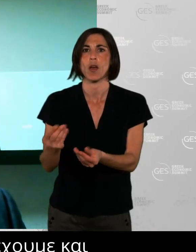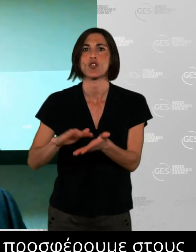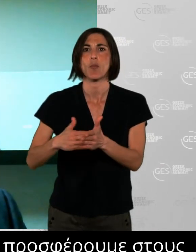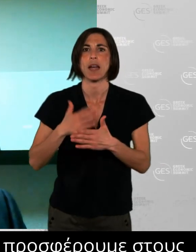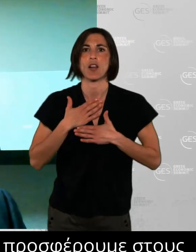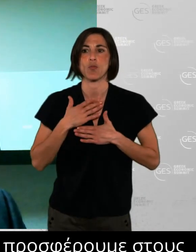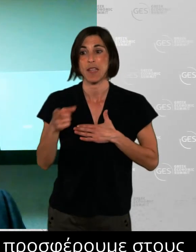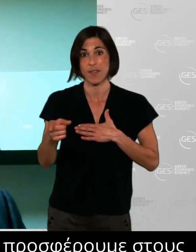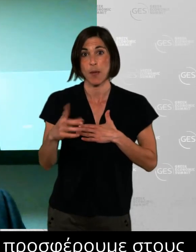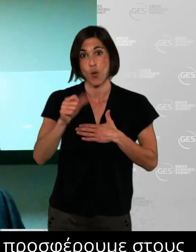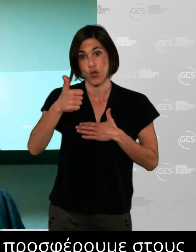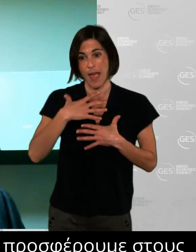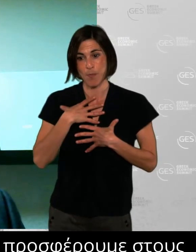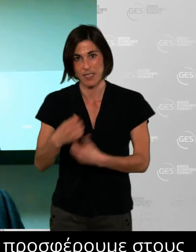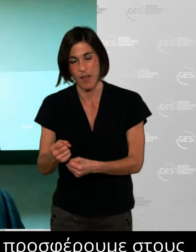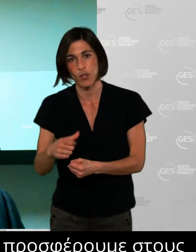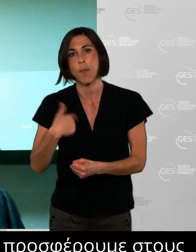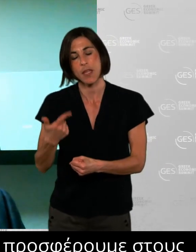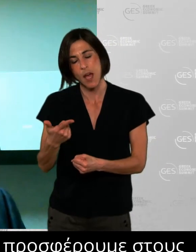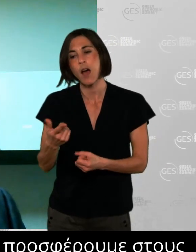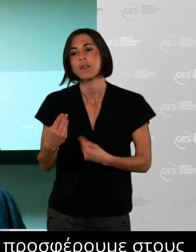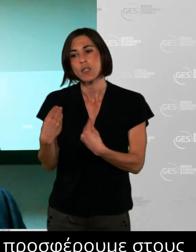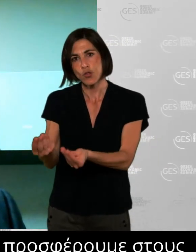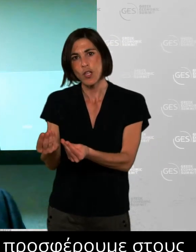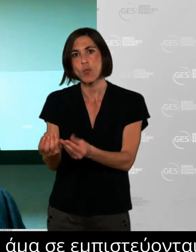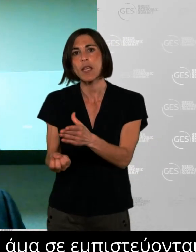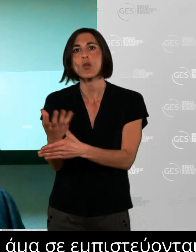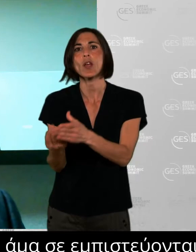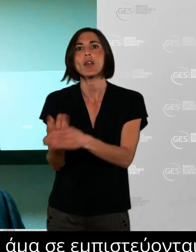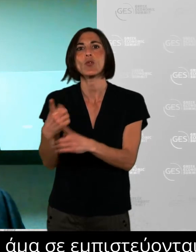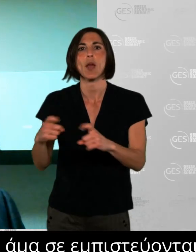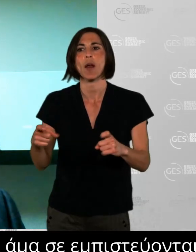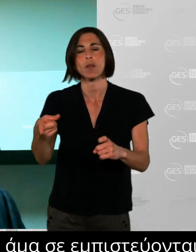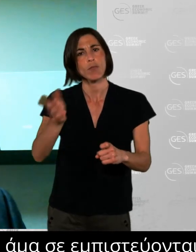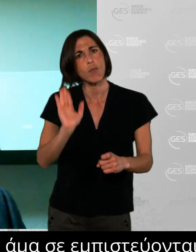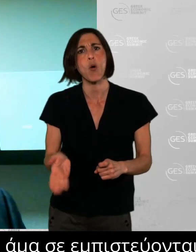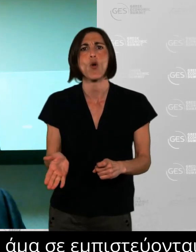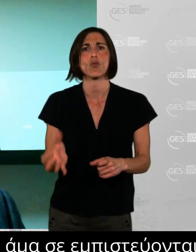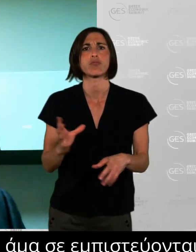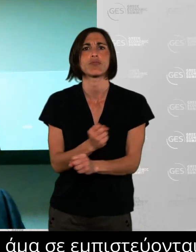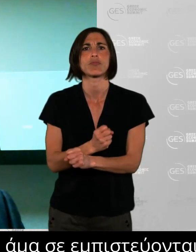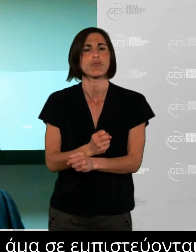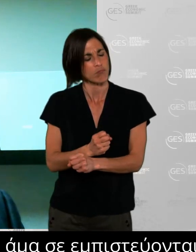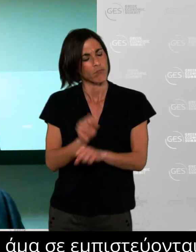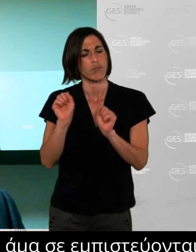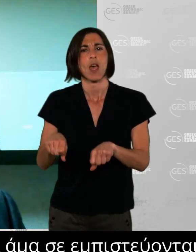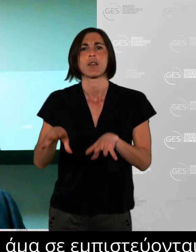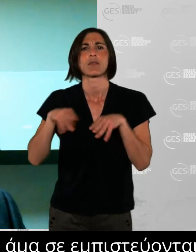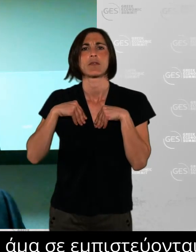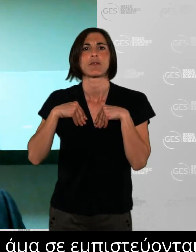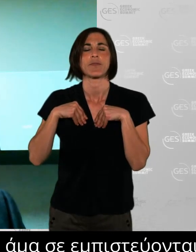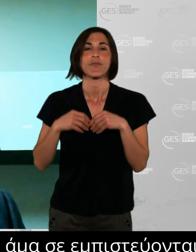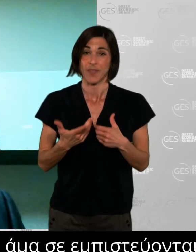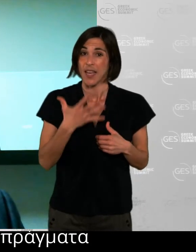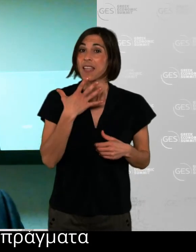the value that you're providing to the customer and or the connection they have to you as an employer and so that's why it's become the new currency